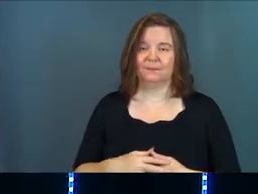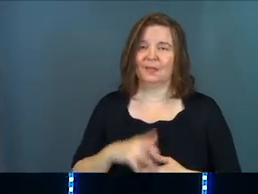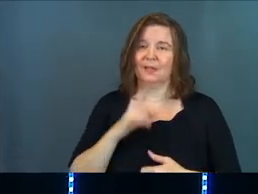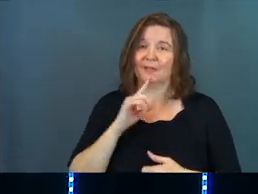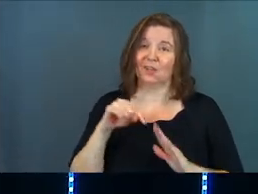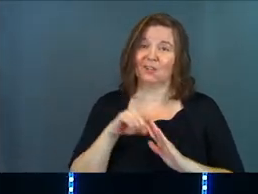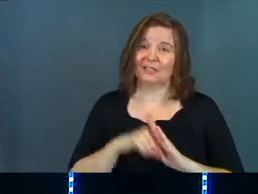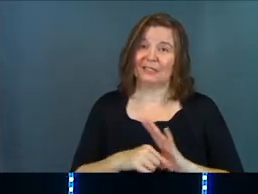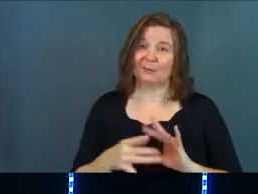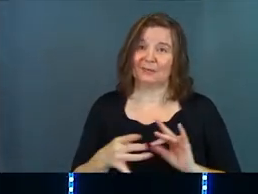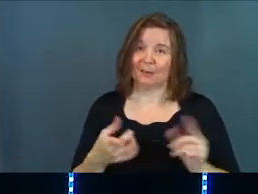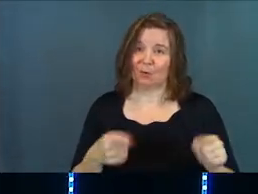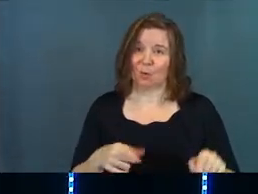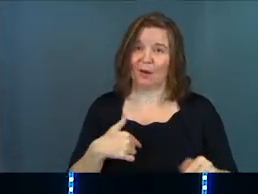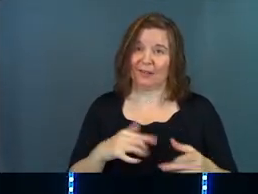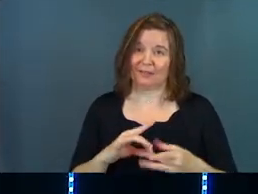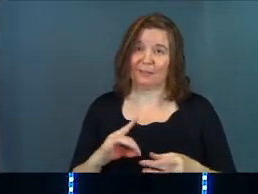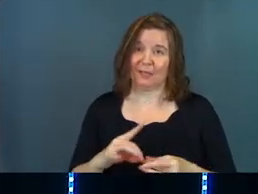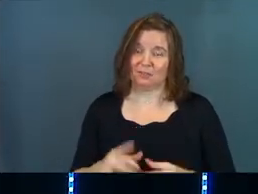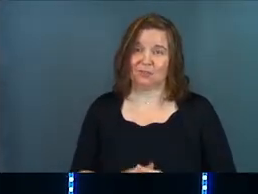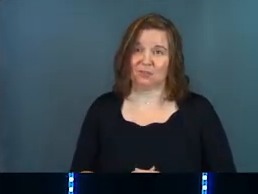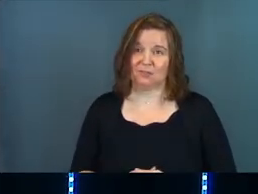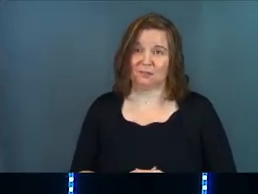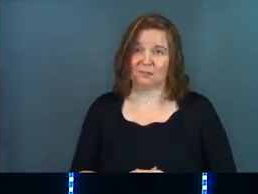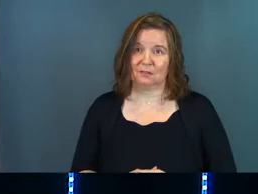There's deeper statements going on in this passage.